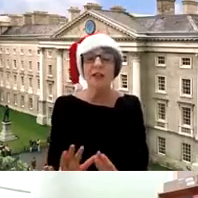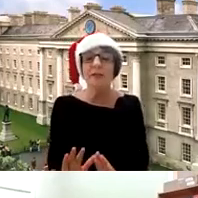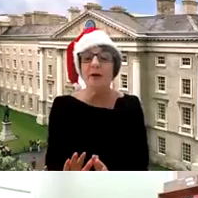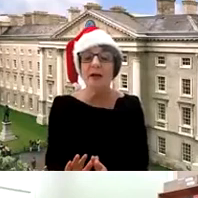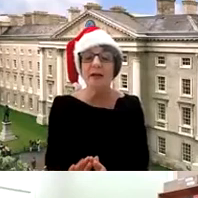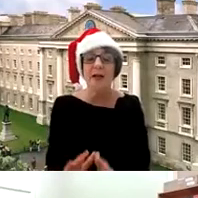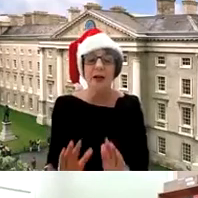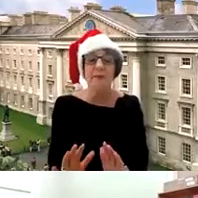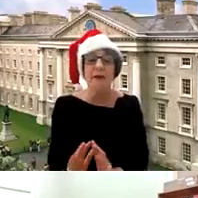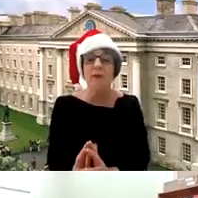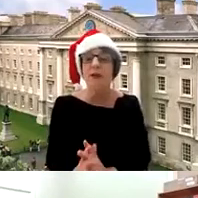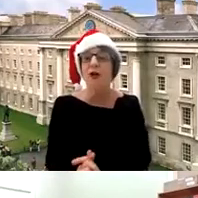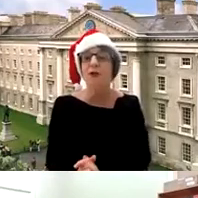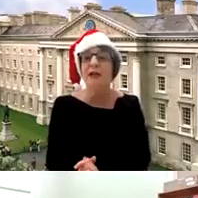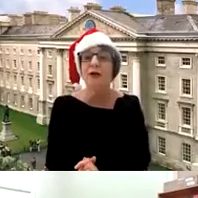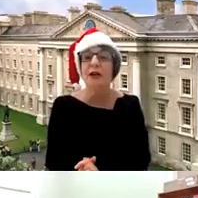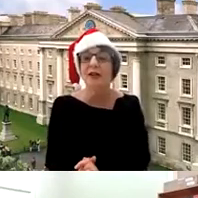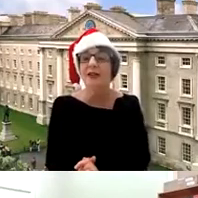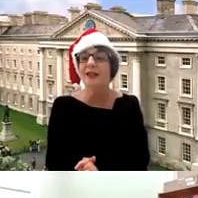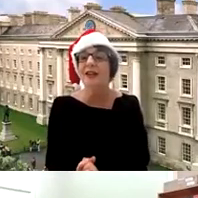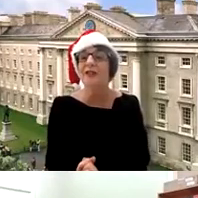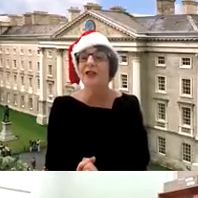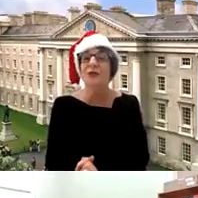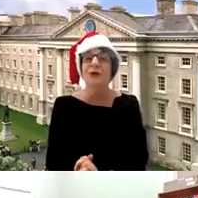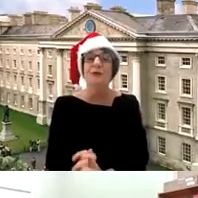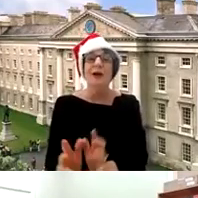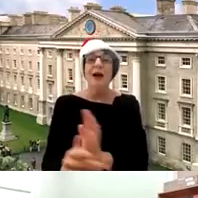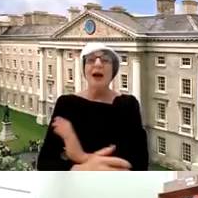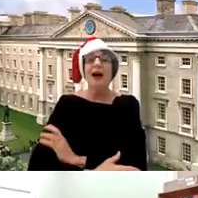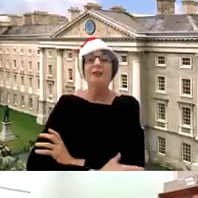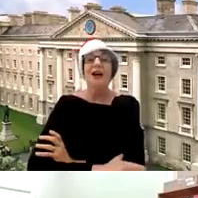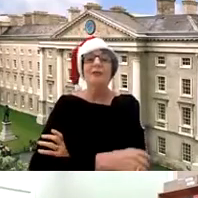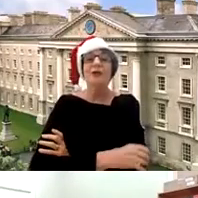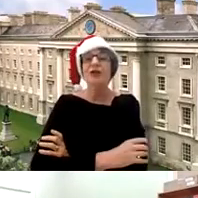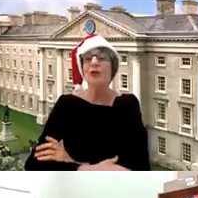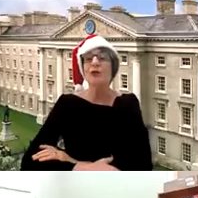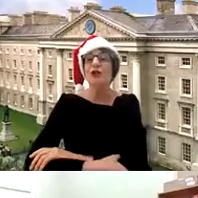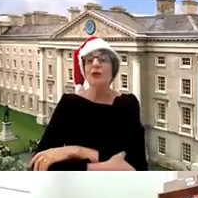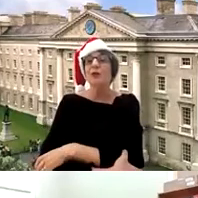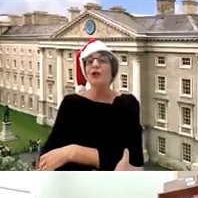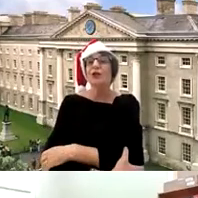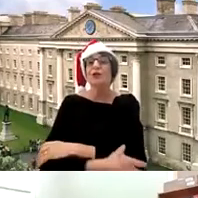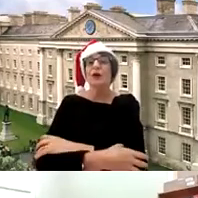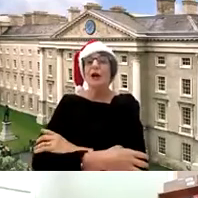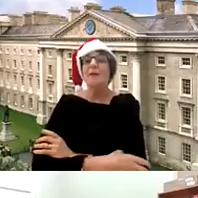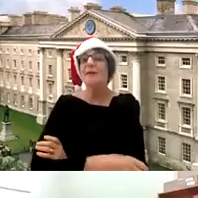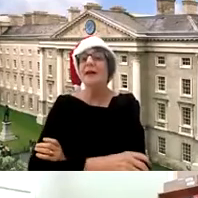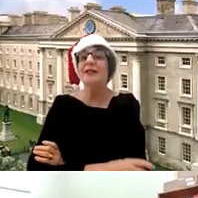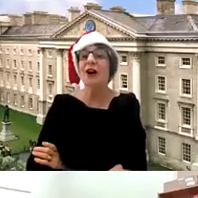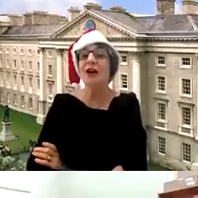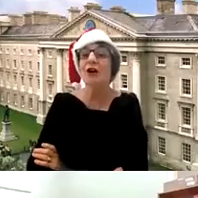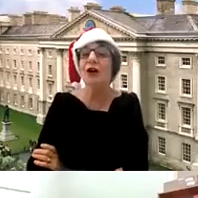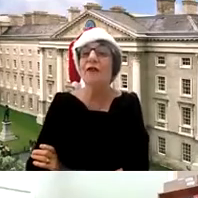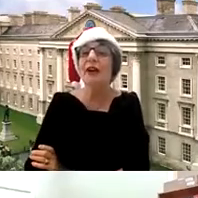lot of experience and a lot of people and a lot of really good ideas in in this room and i'm just going to to maybe